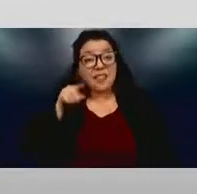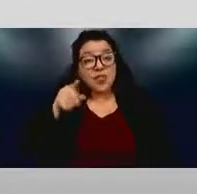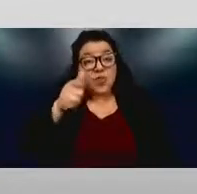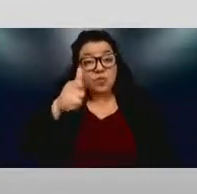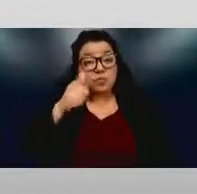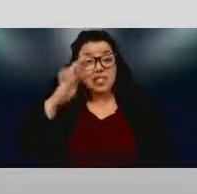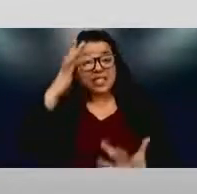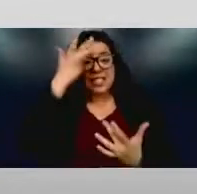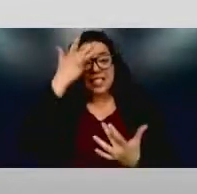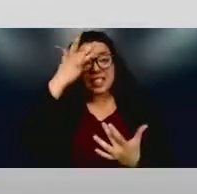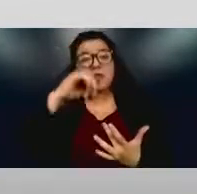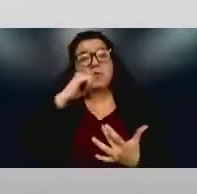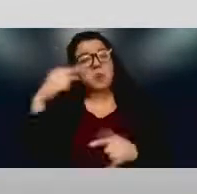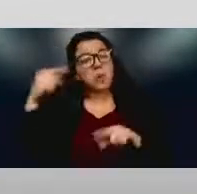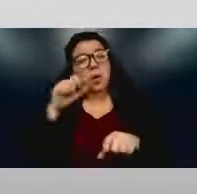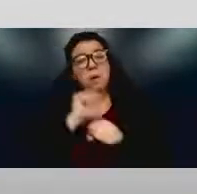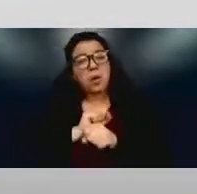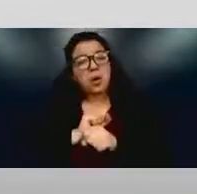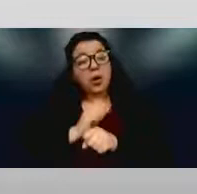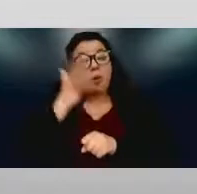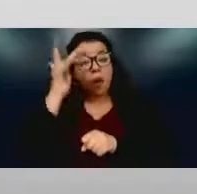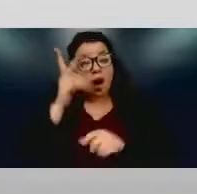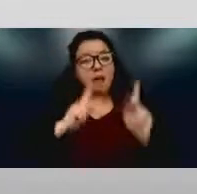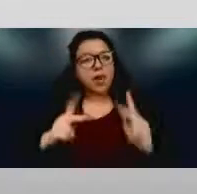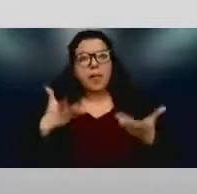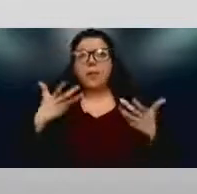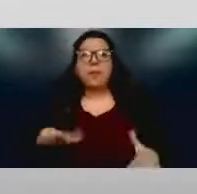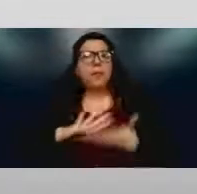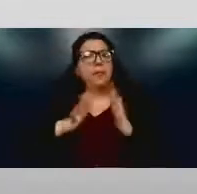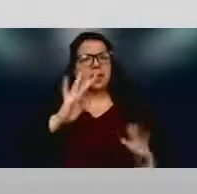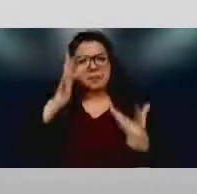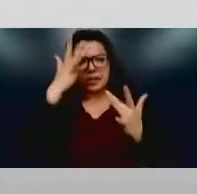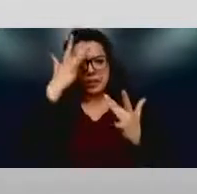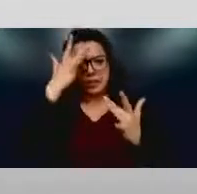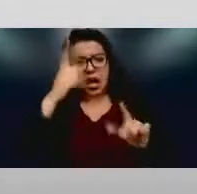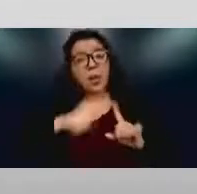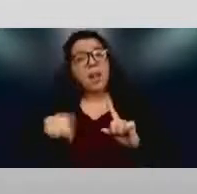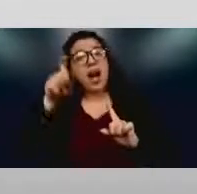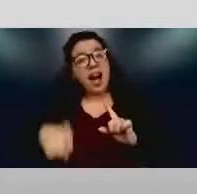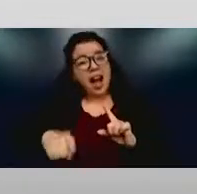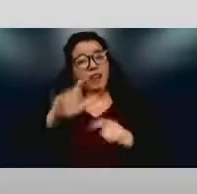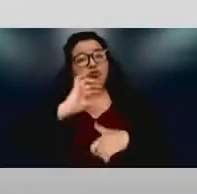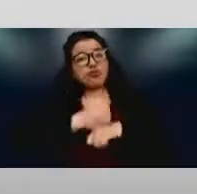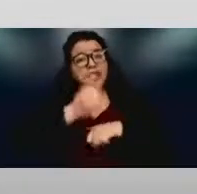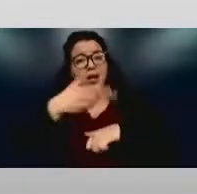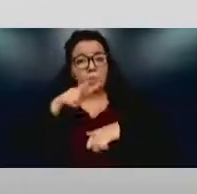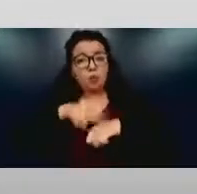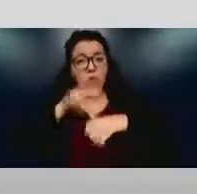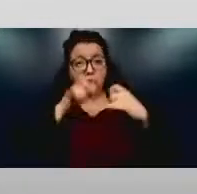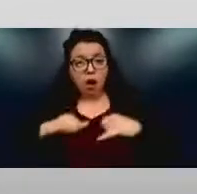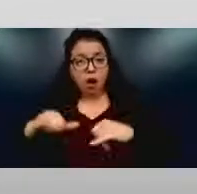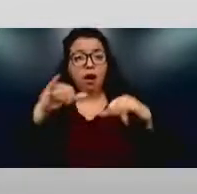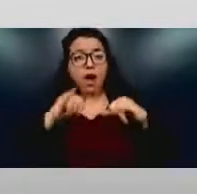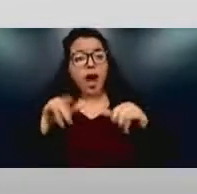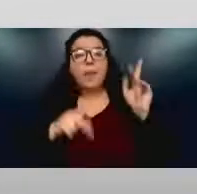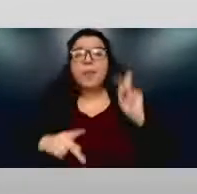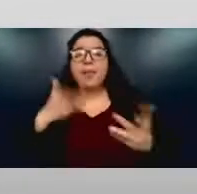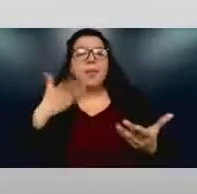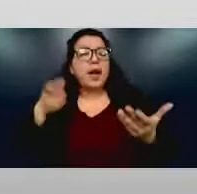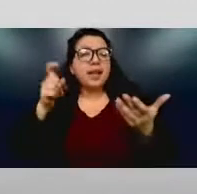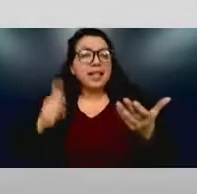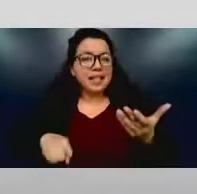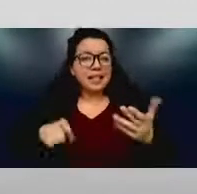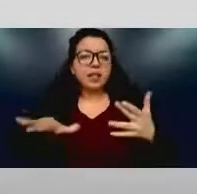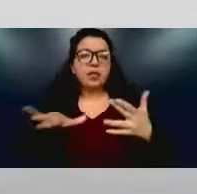because people don't want to get sick now, right? But we need to normalize the fact that people may need breaks. People may need